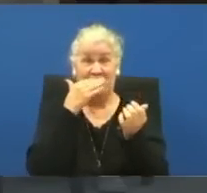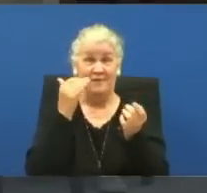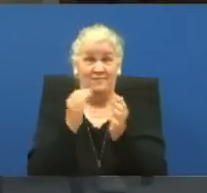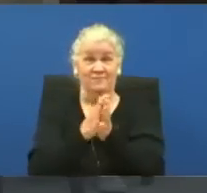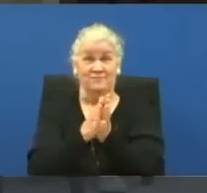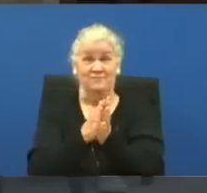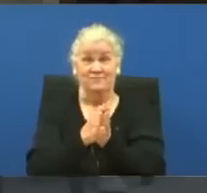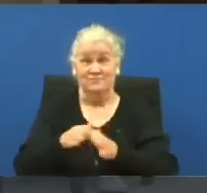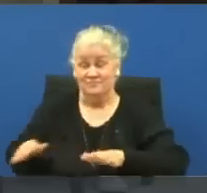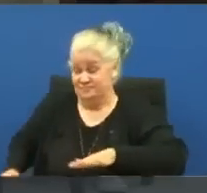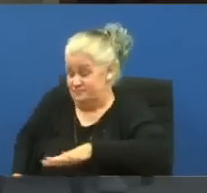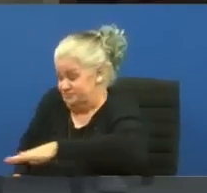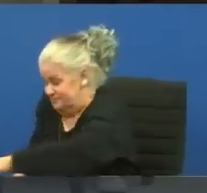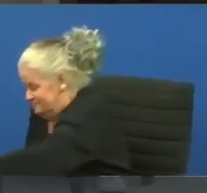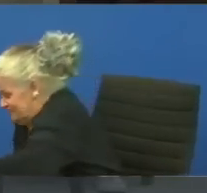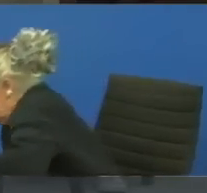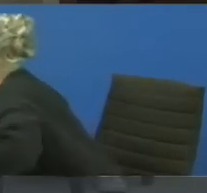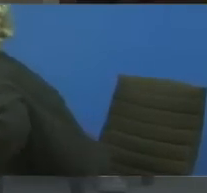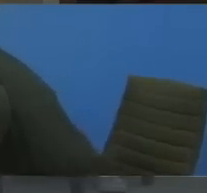Let me let me count.